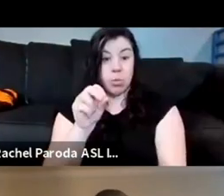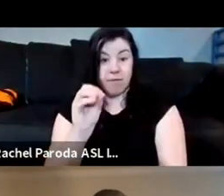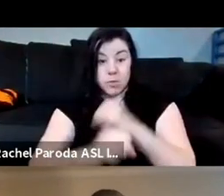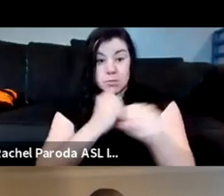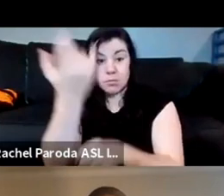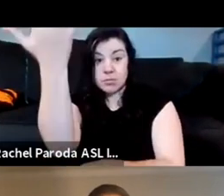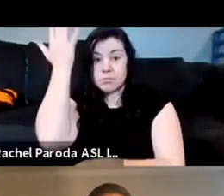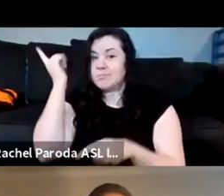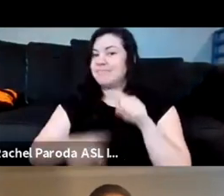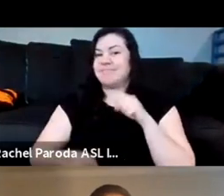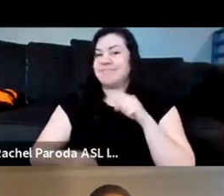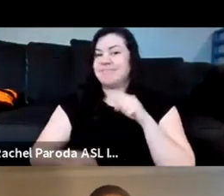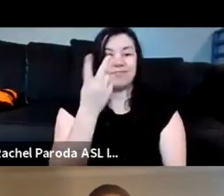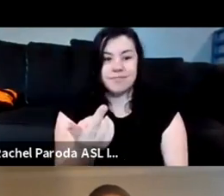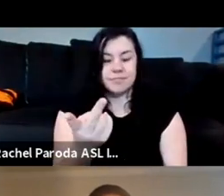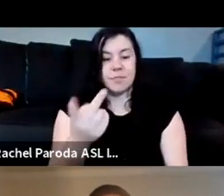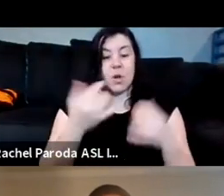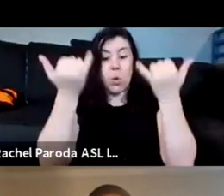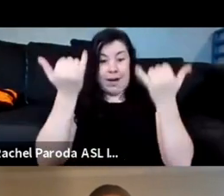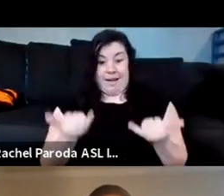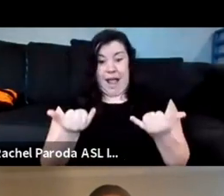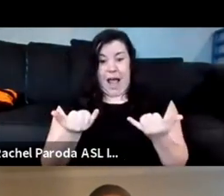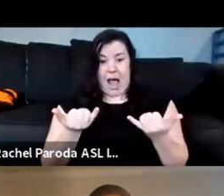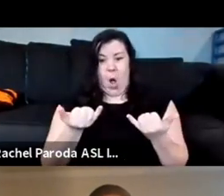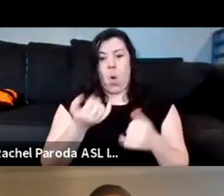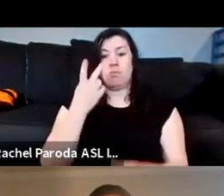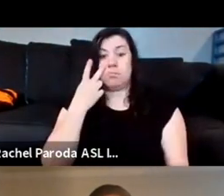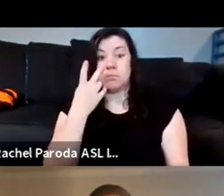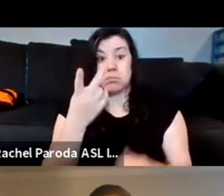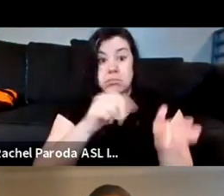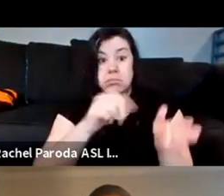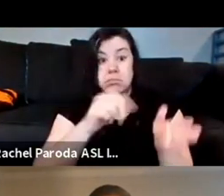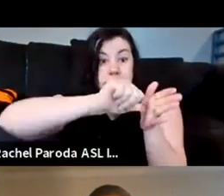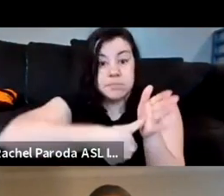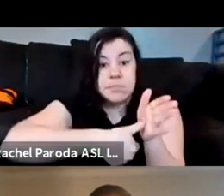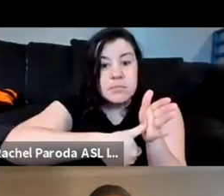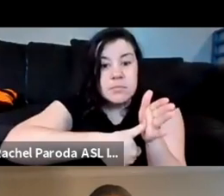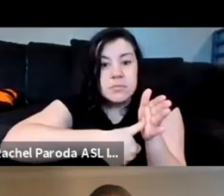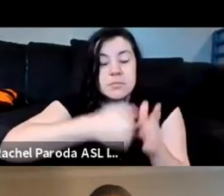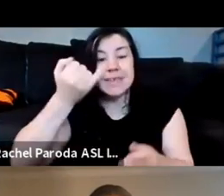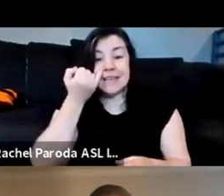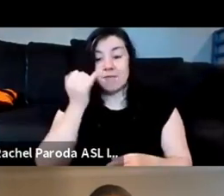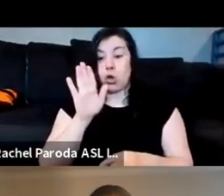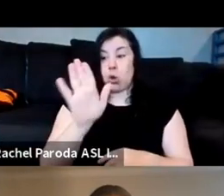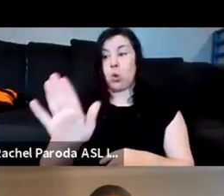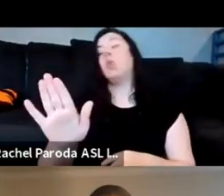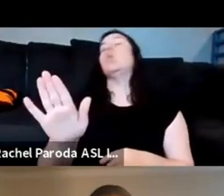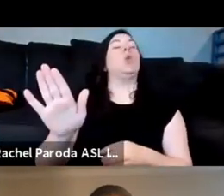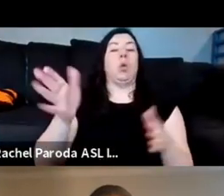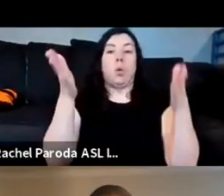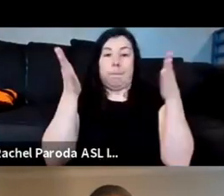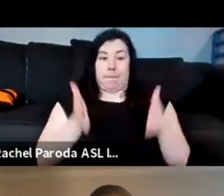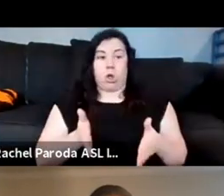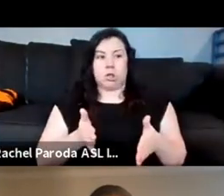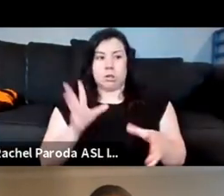questions that call upon powers of visual analysis and she goes on to say that being an engaged citizen requires grappling with